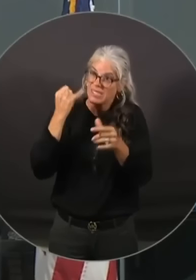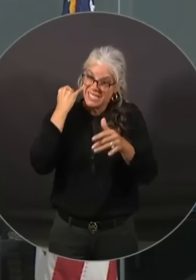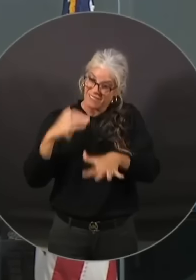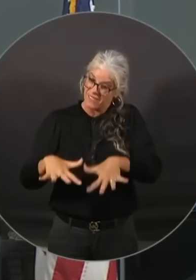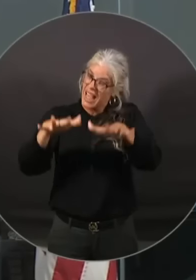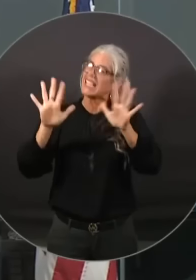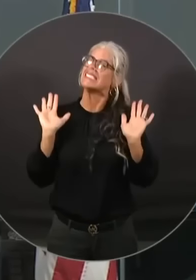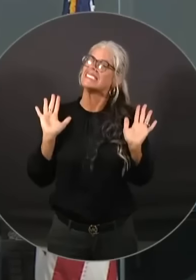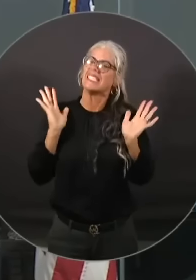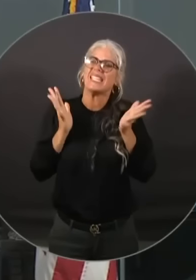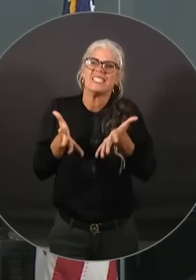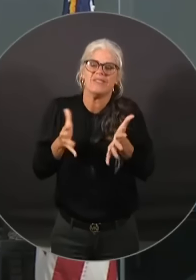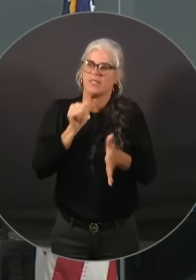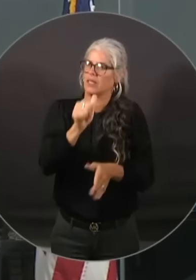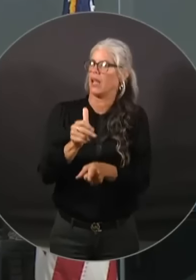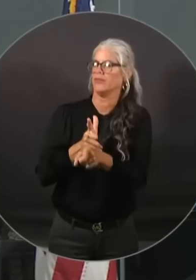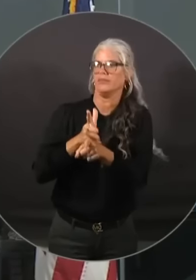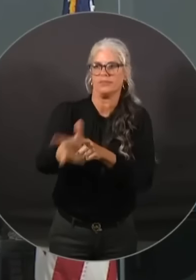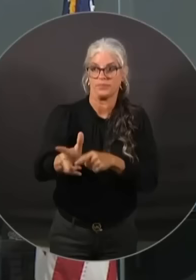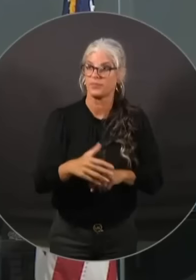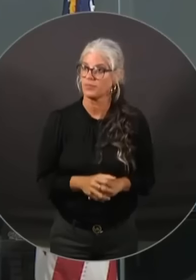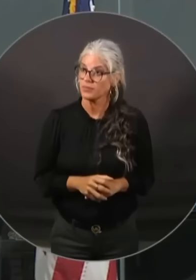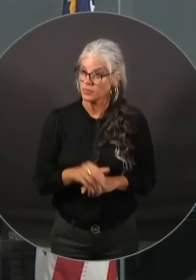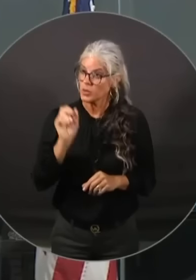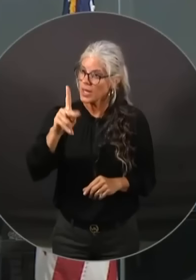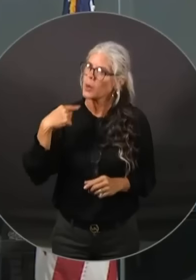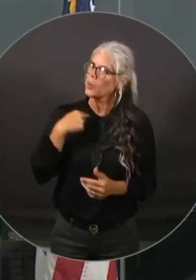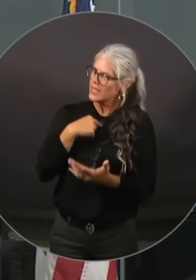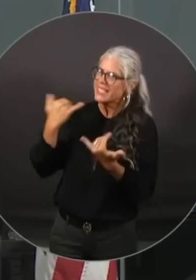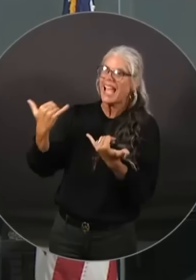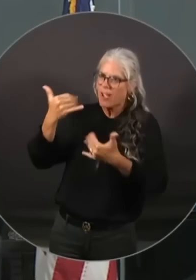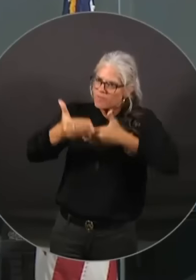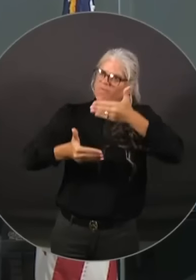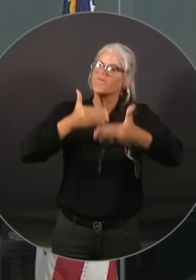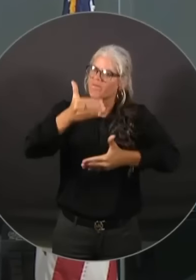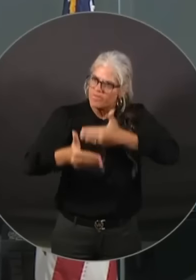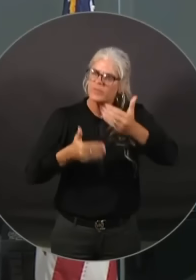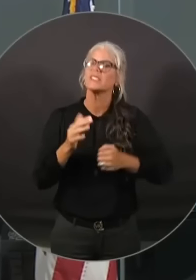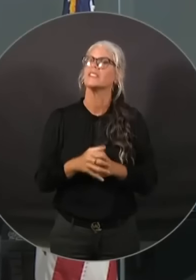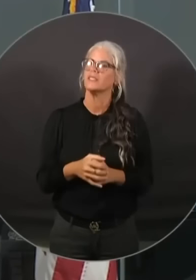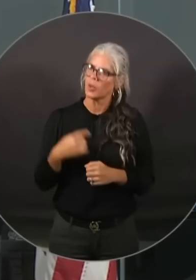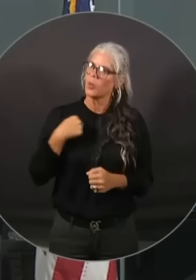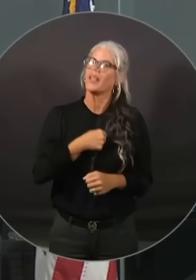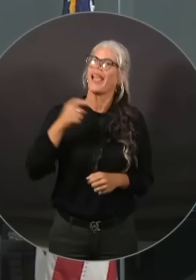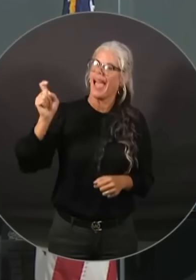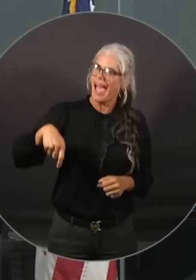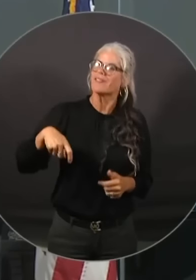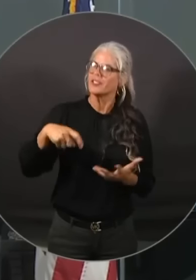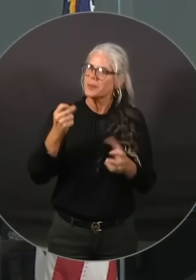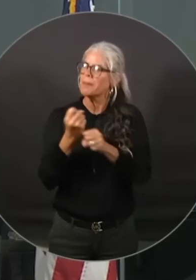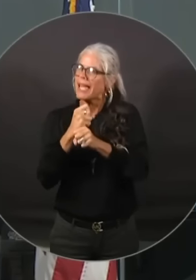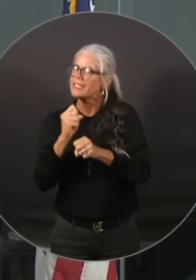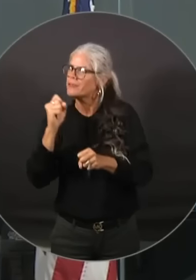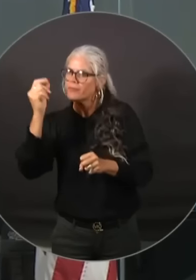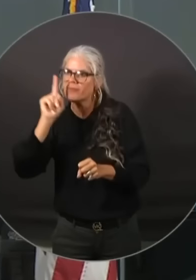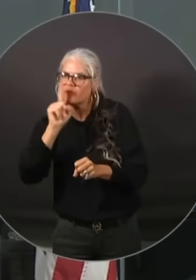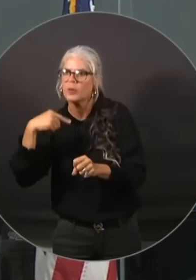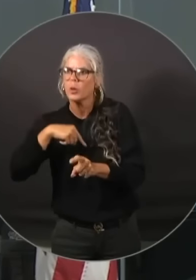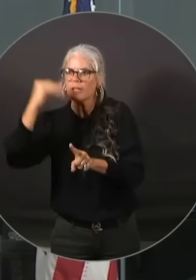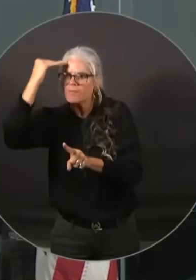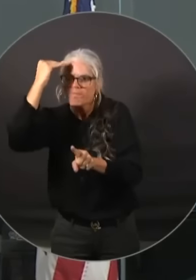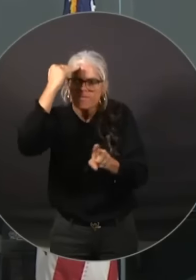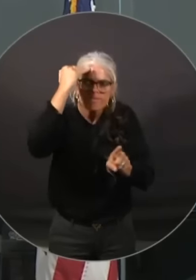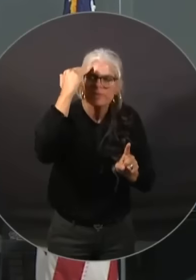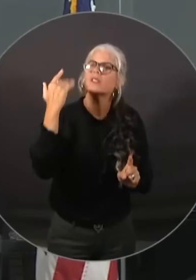continue to be dropped with this storm and and this is just something that people are going to have to uh be very very aware of uh so we'll be back